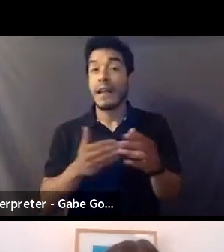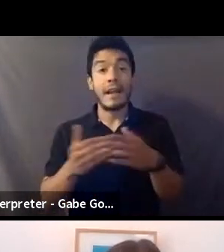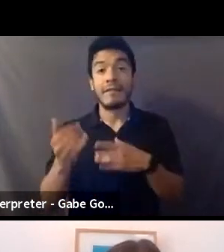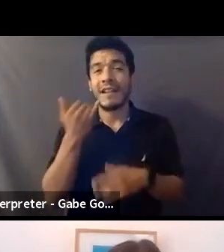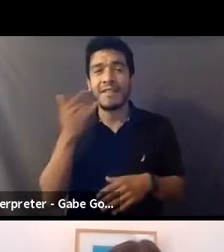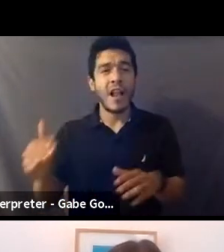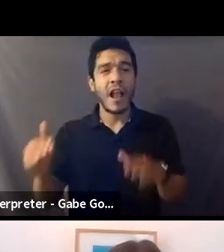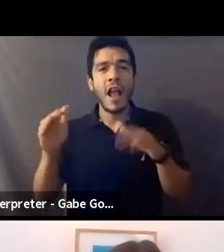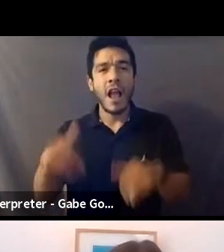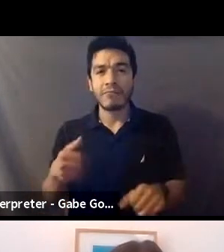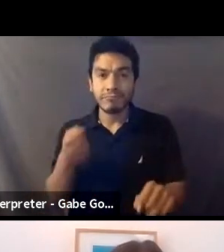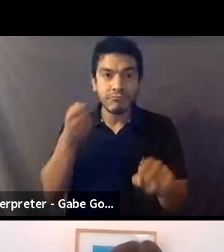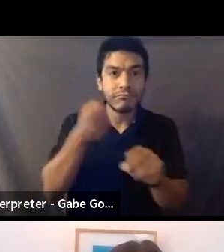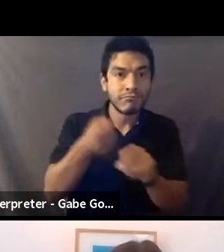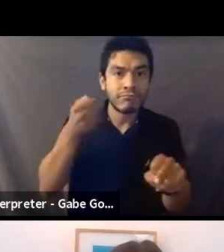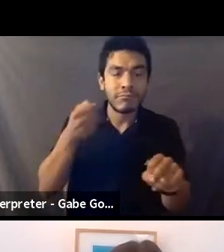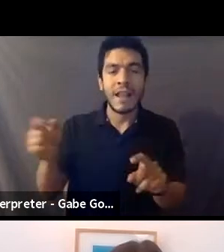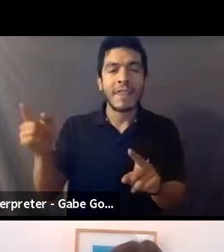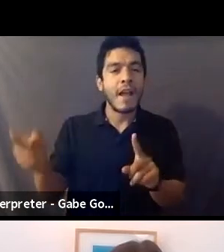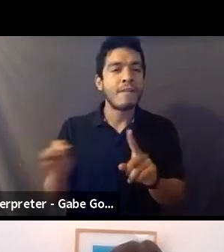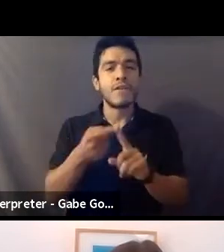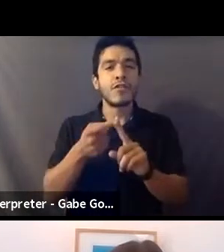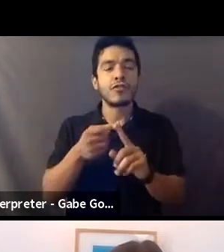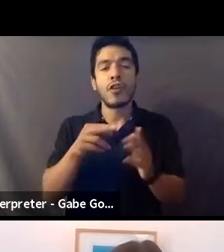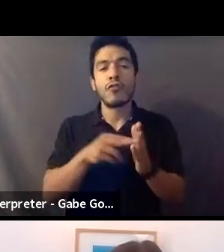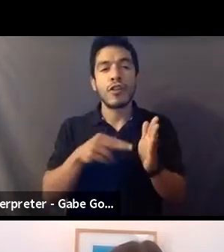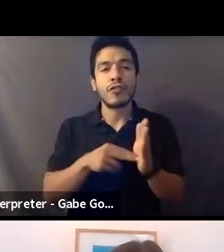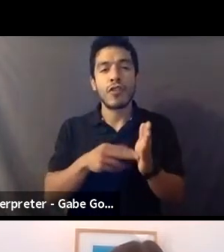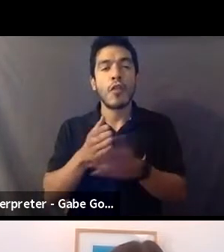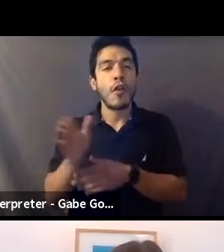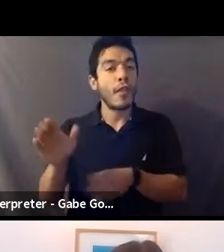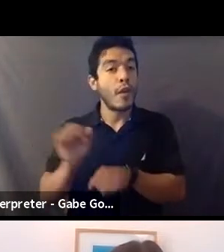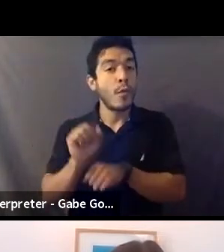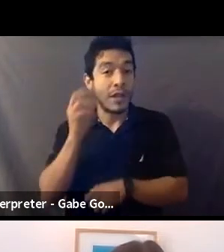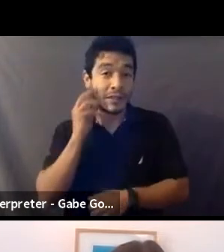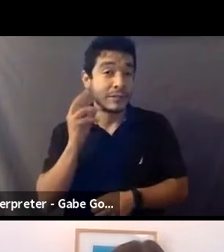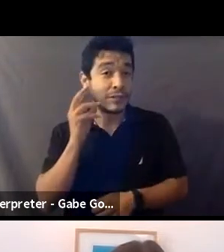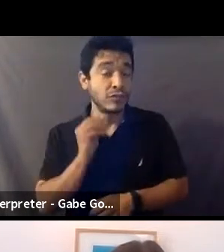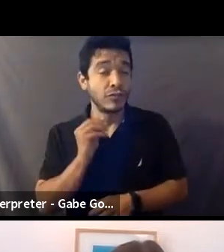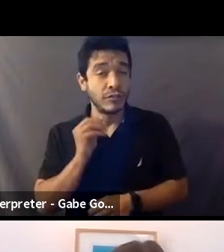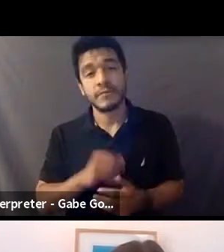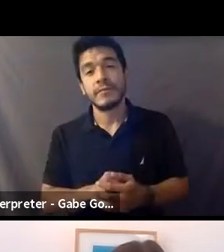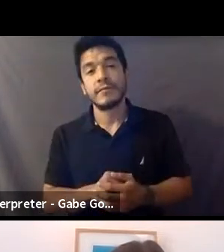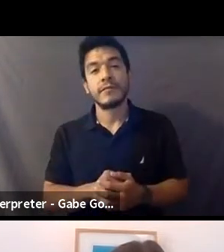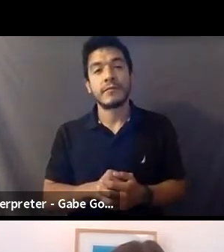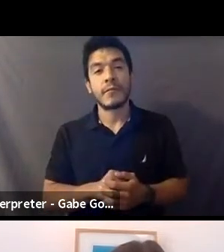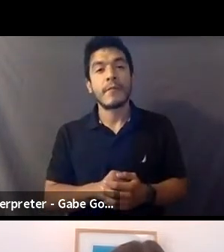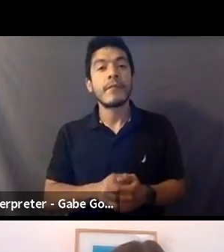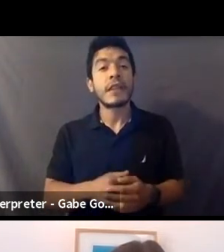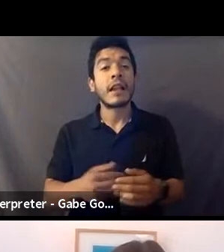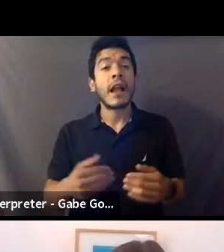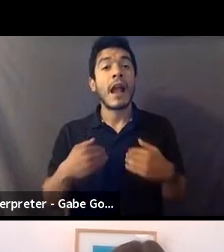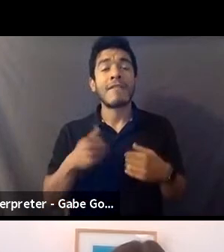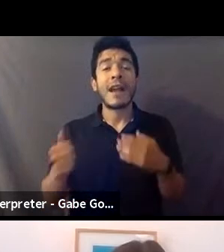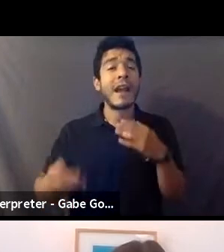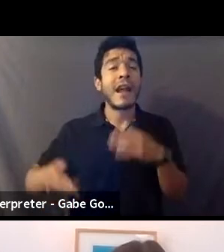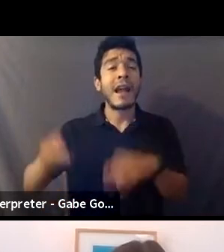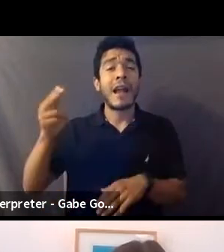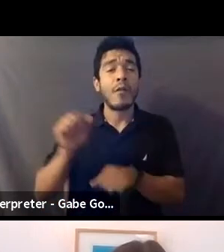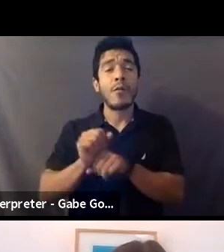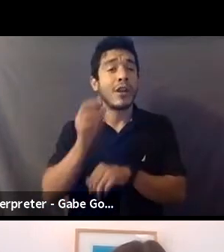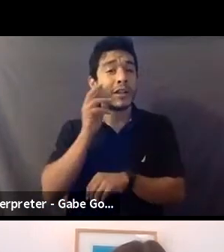hit the high mark of a registry yet through their work experience. And having a high work experience